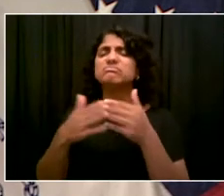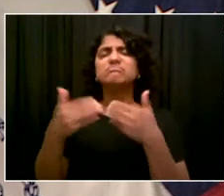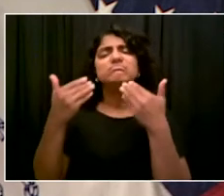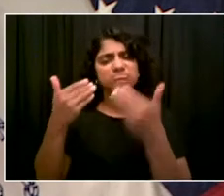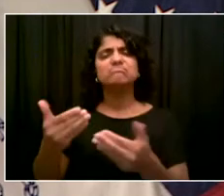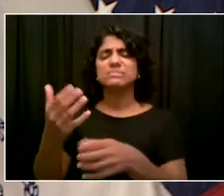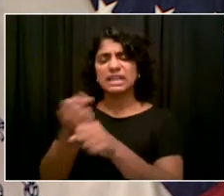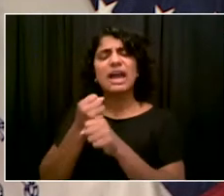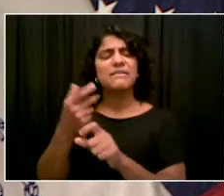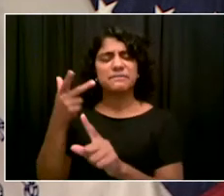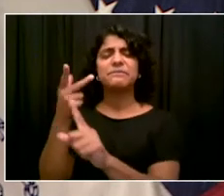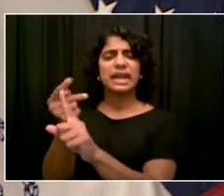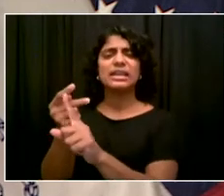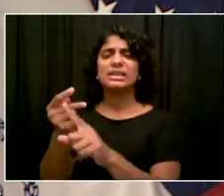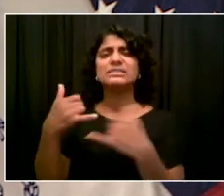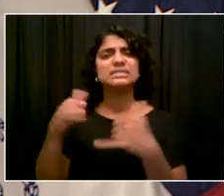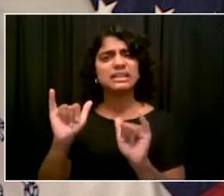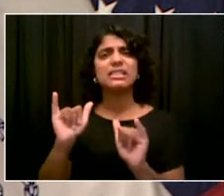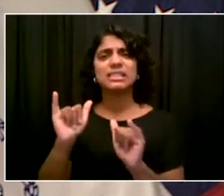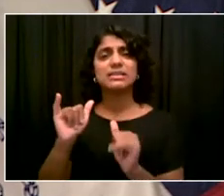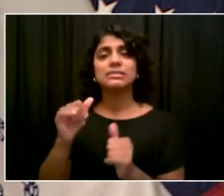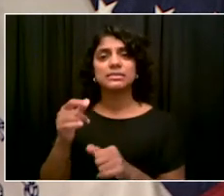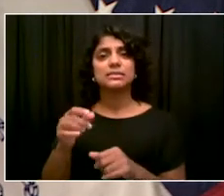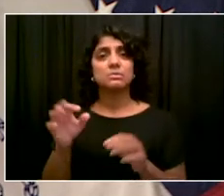Katz, Dr. Choksi, talk about how that works.